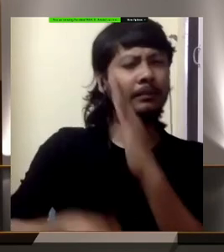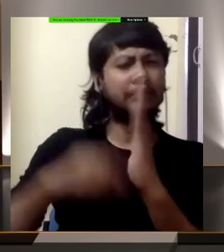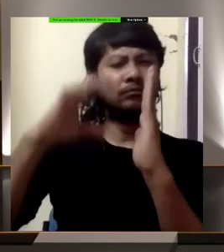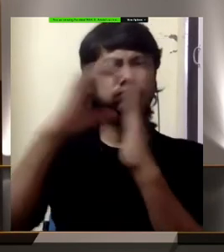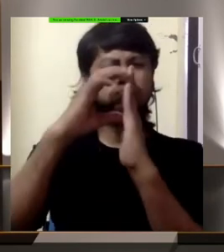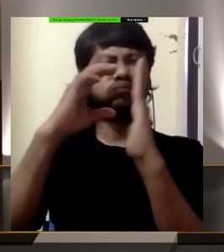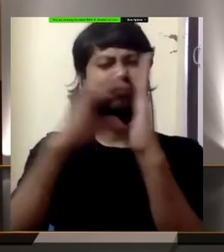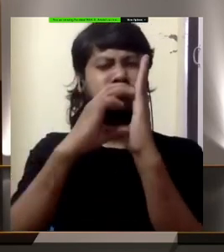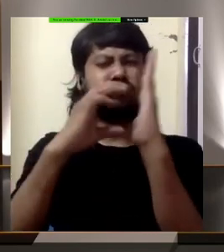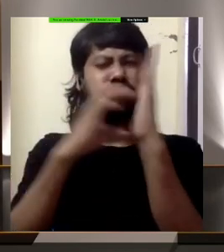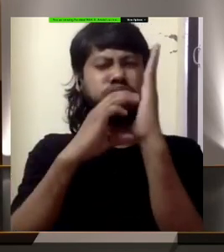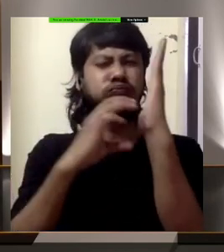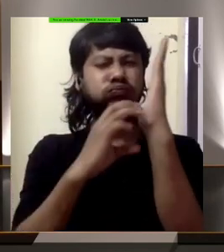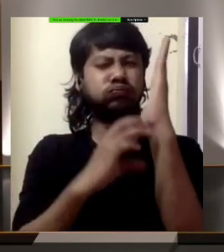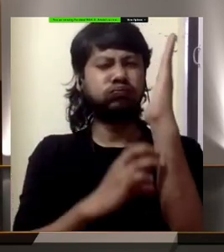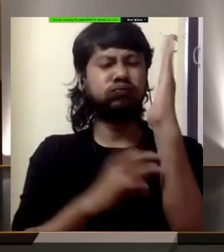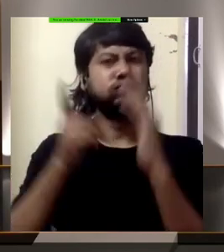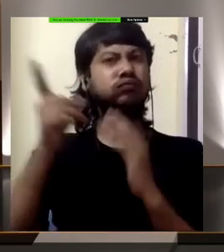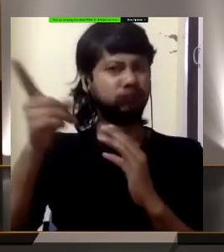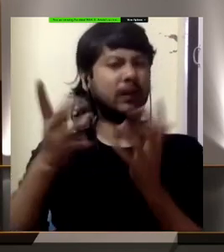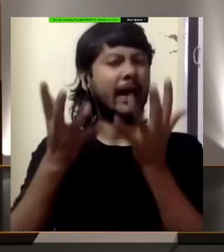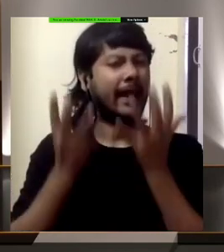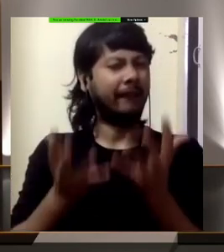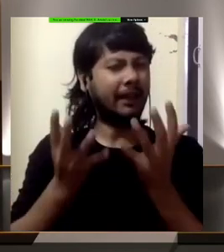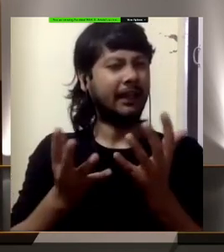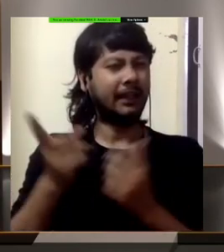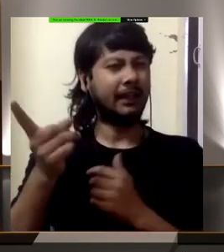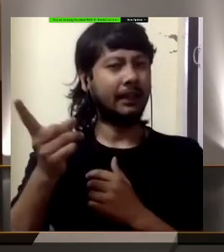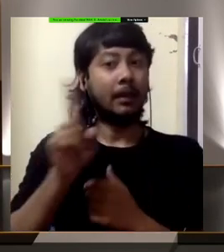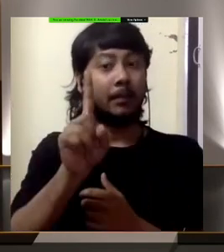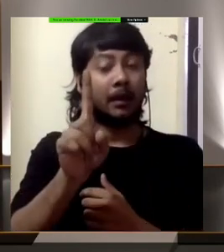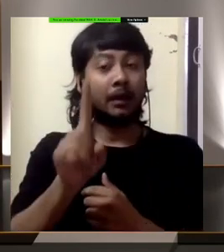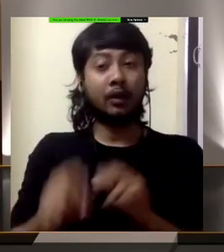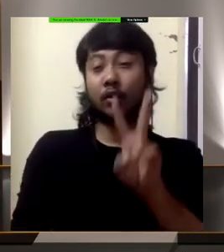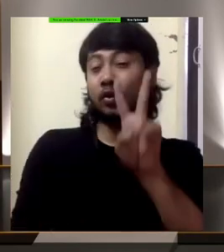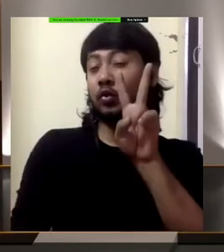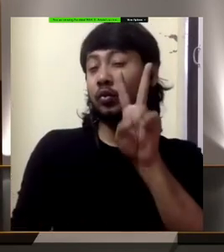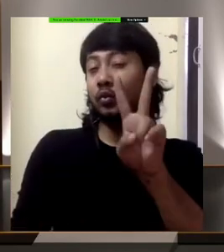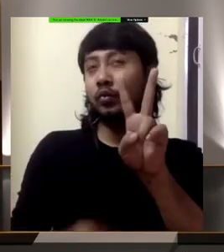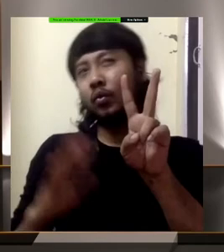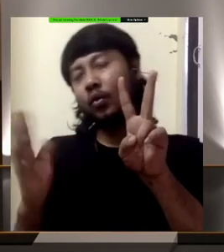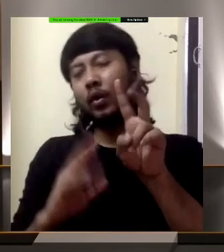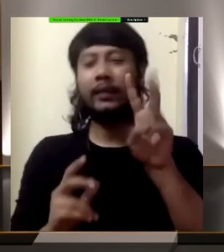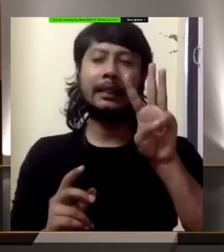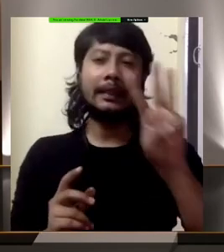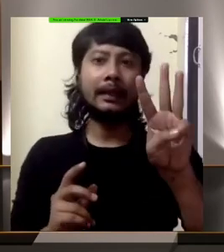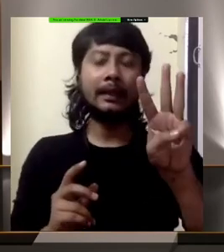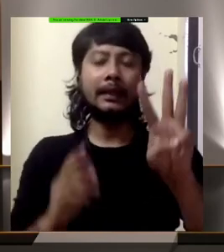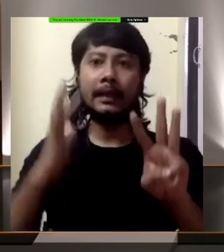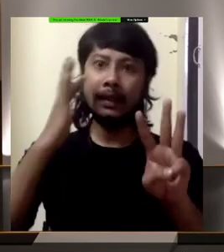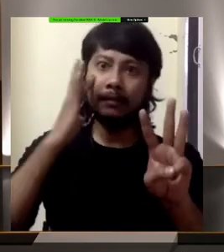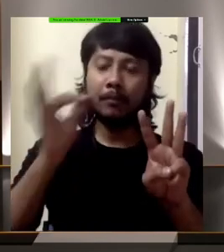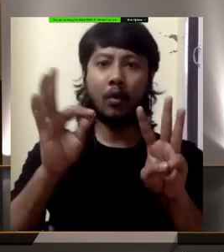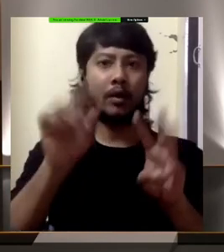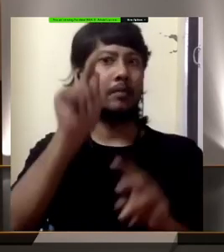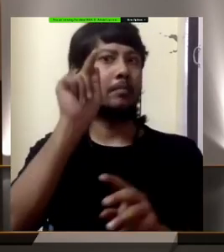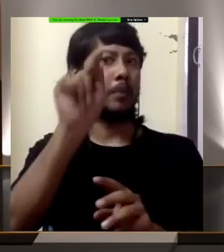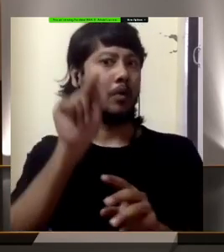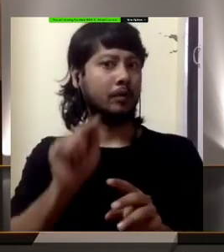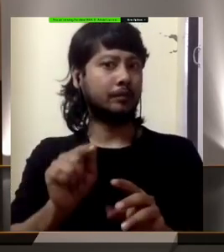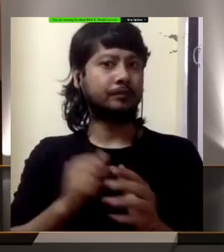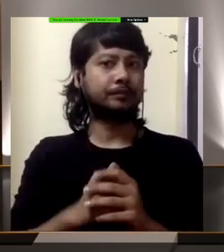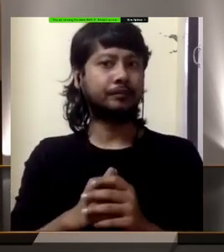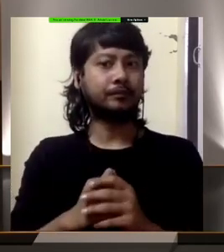But there are two very striking features here, or may I say three. One is the